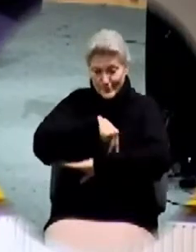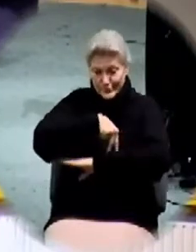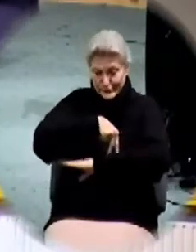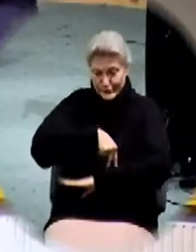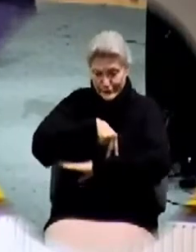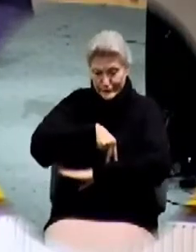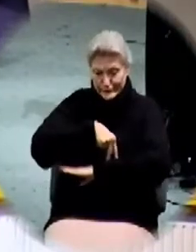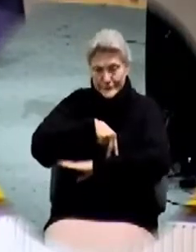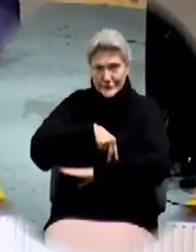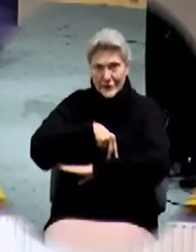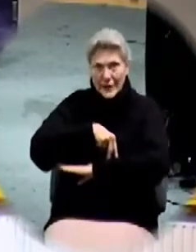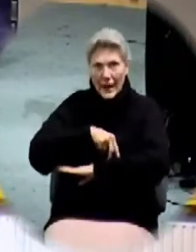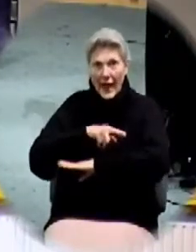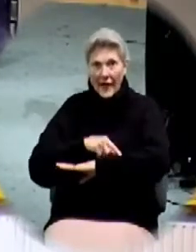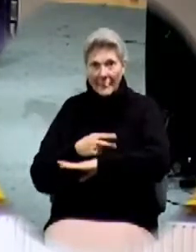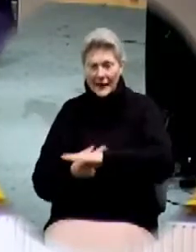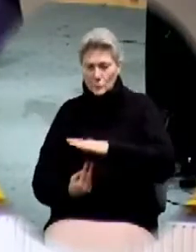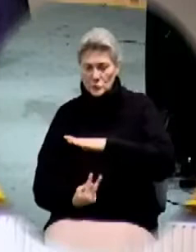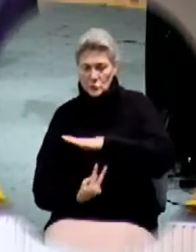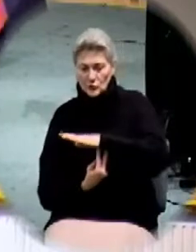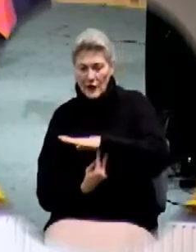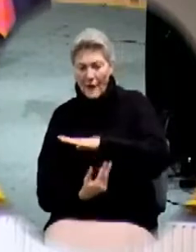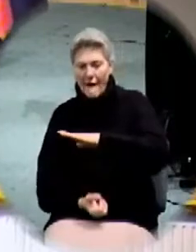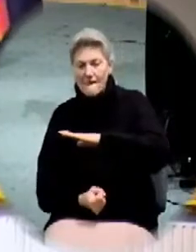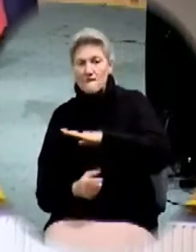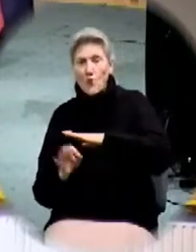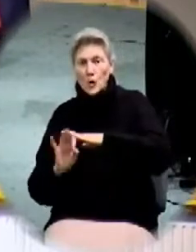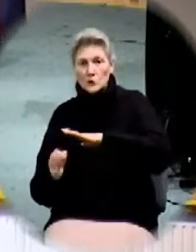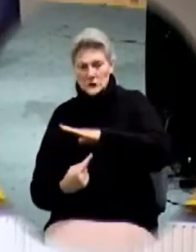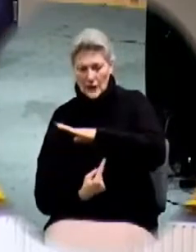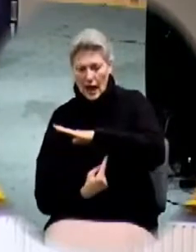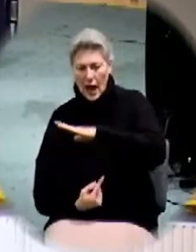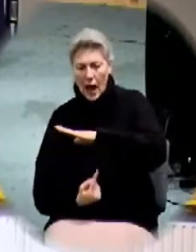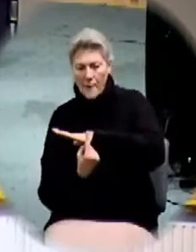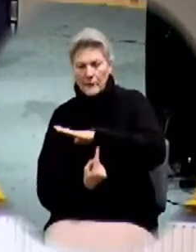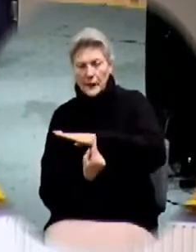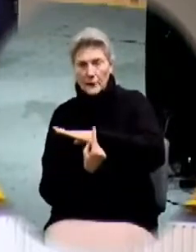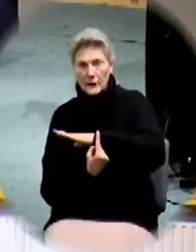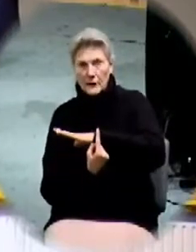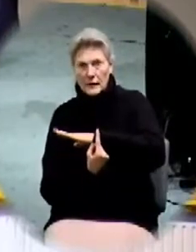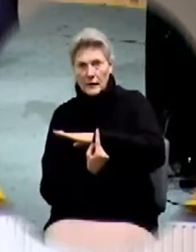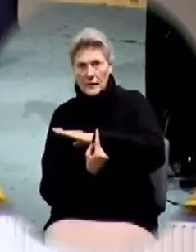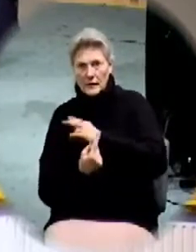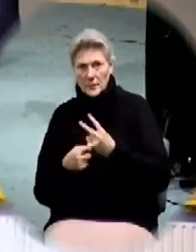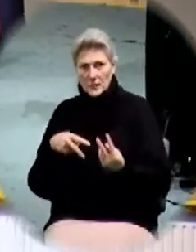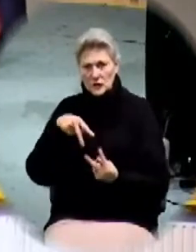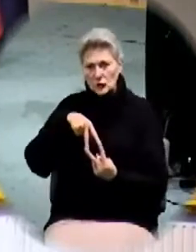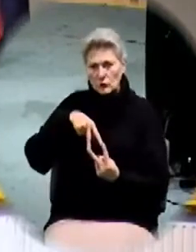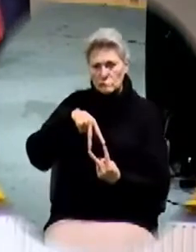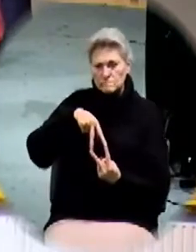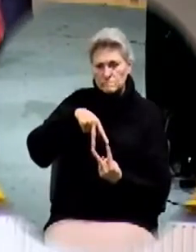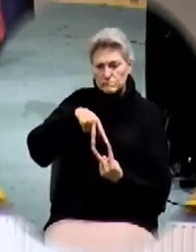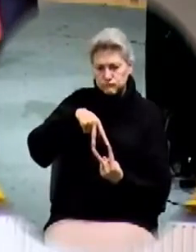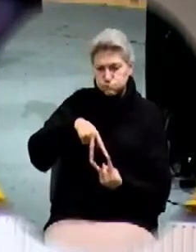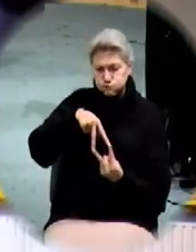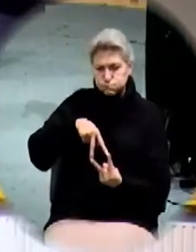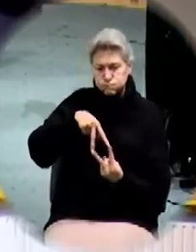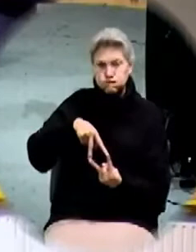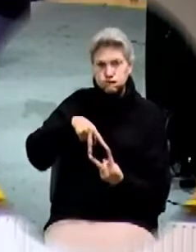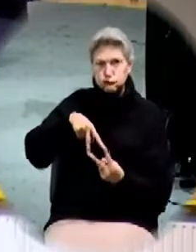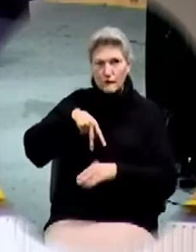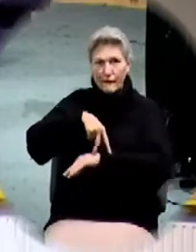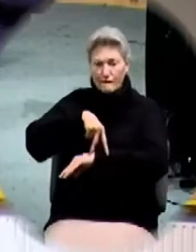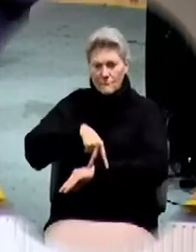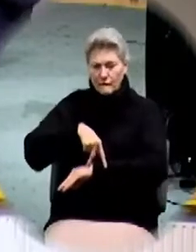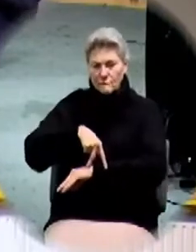interesting enough exerts a return in equal force on me. If it was unequal, either A, I would fall through the platform, or